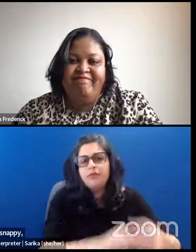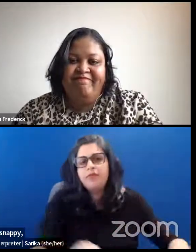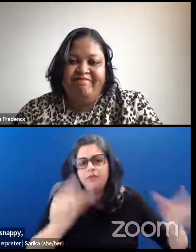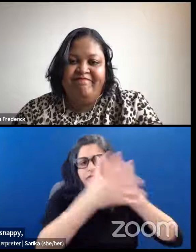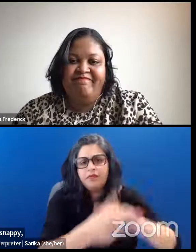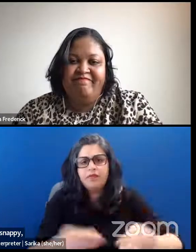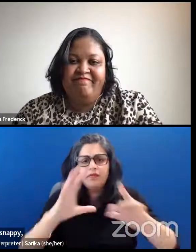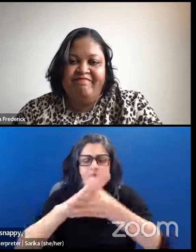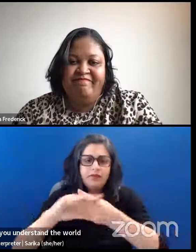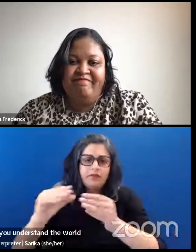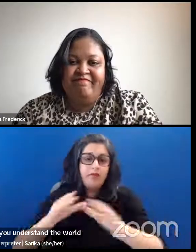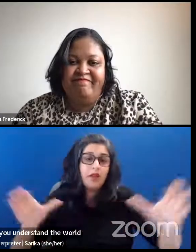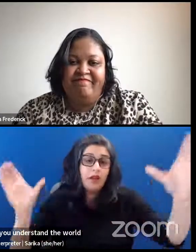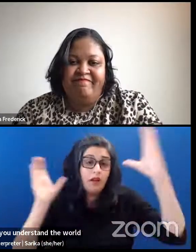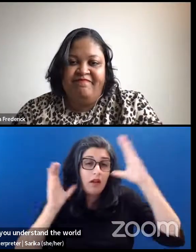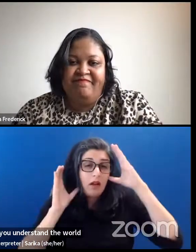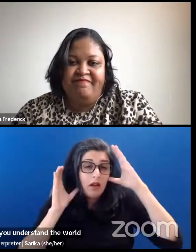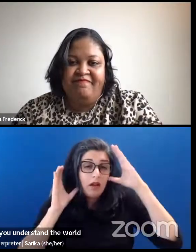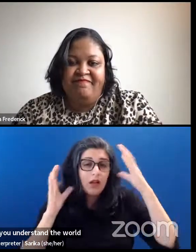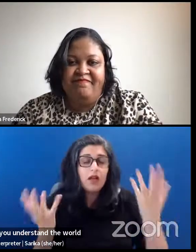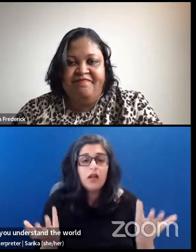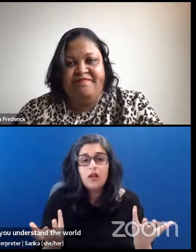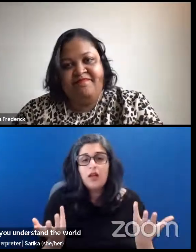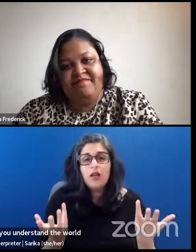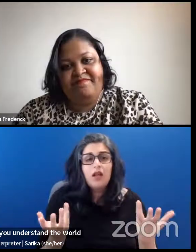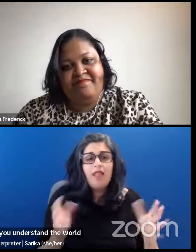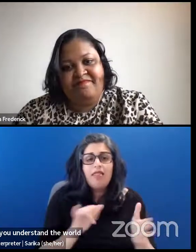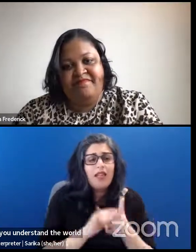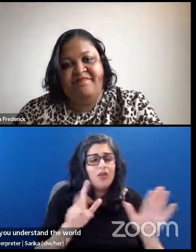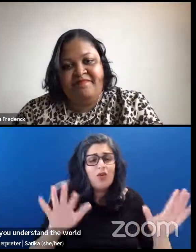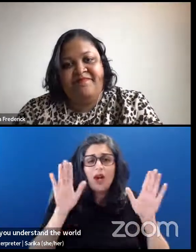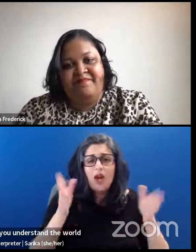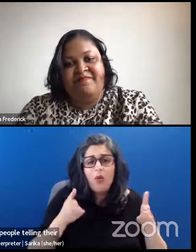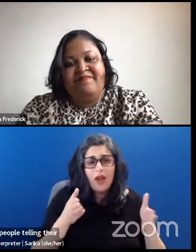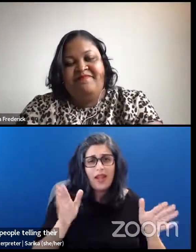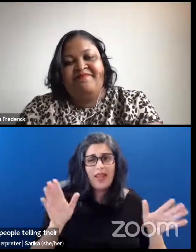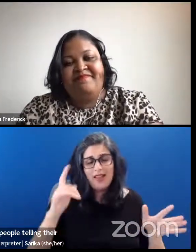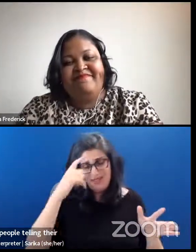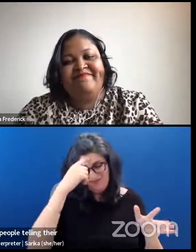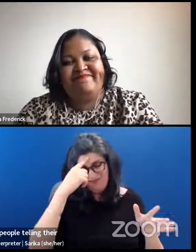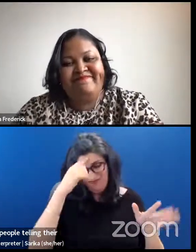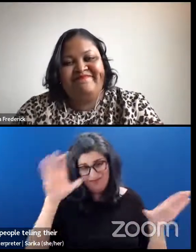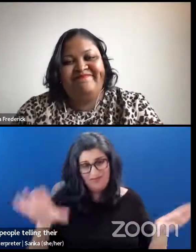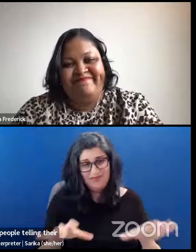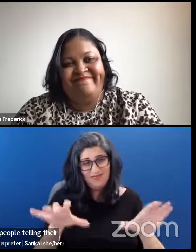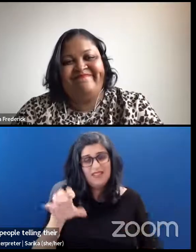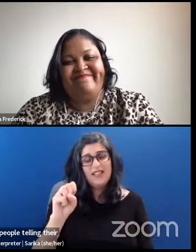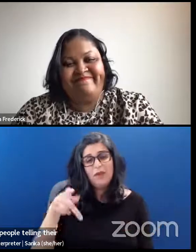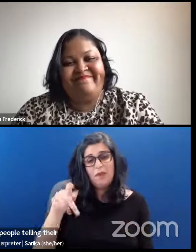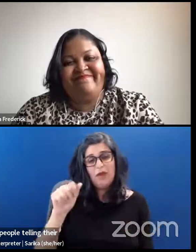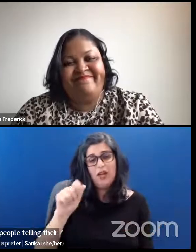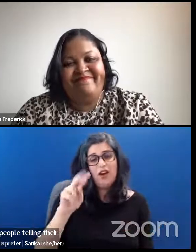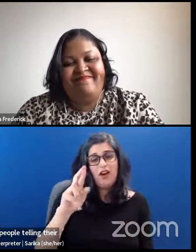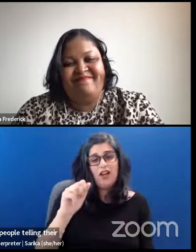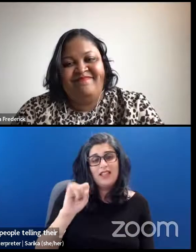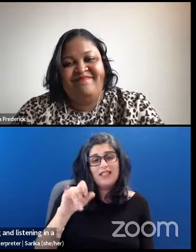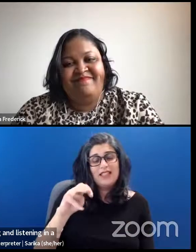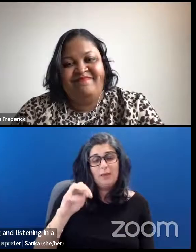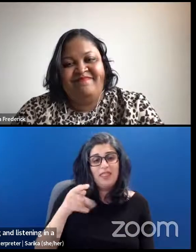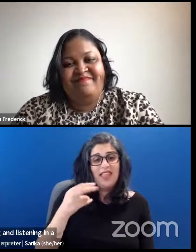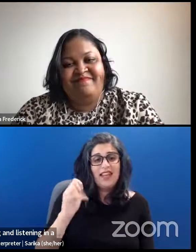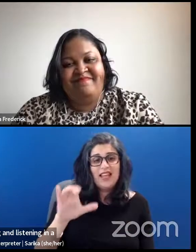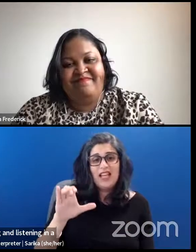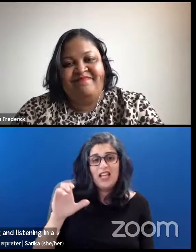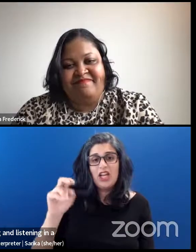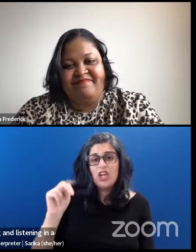speaking and listening in this kind of authentic way is a great way to activate the parasympathetic nervous system and to come back to this kind of